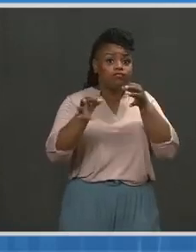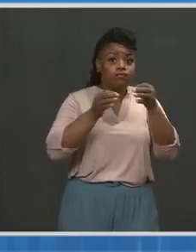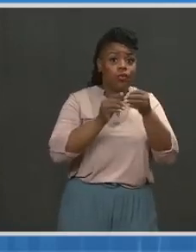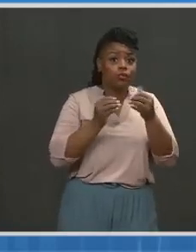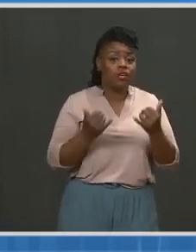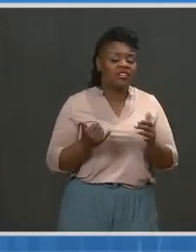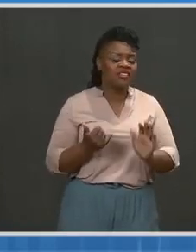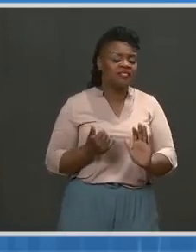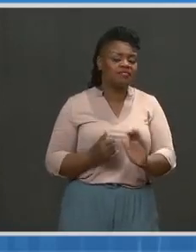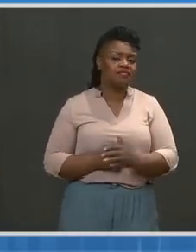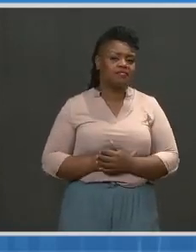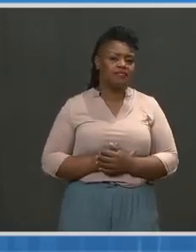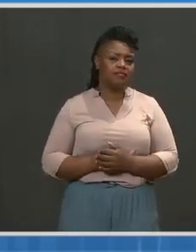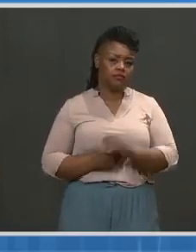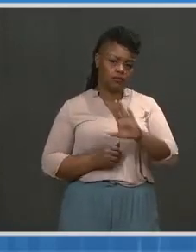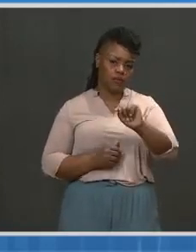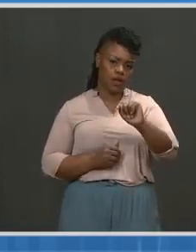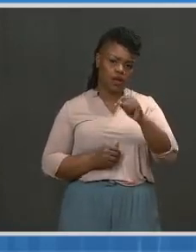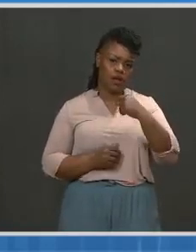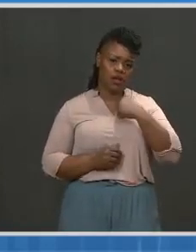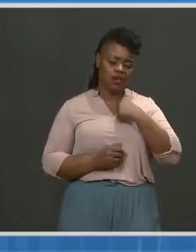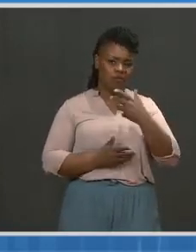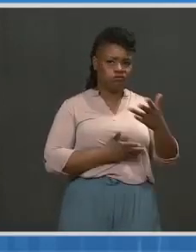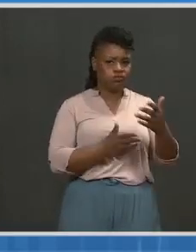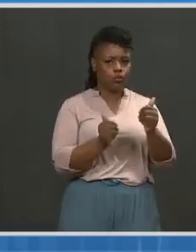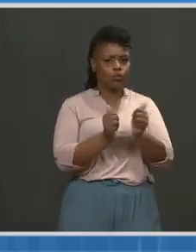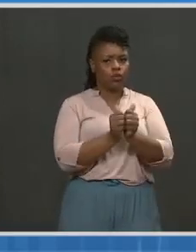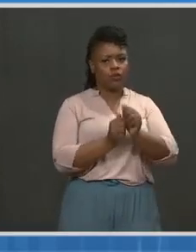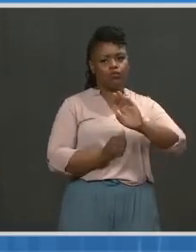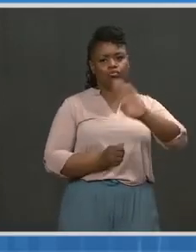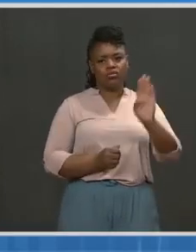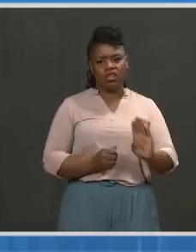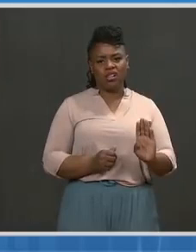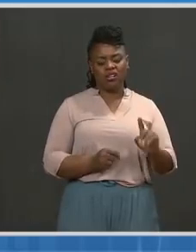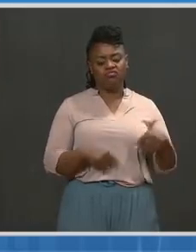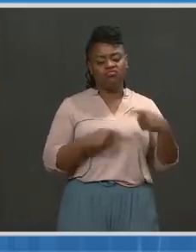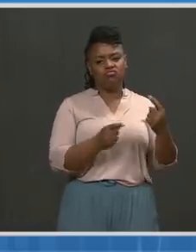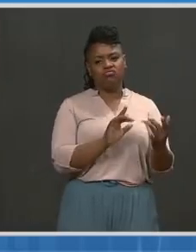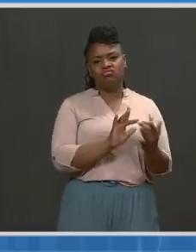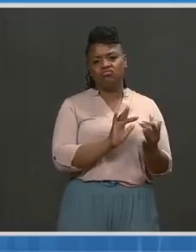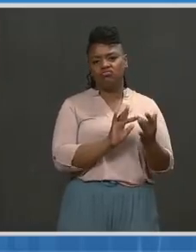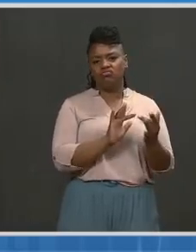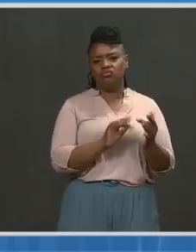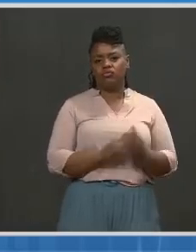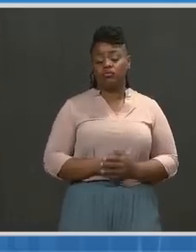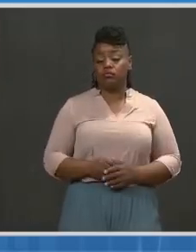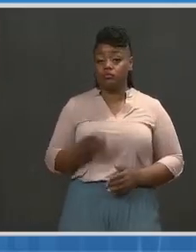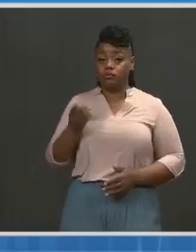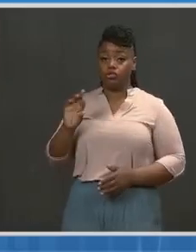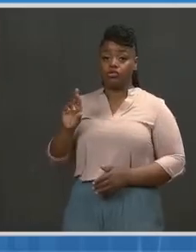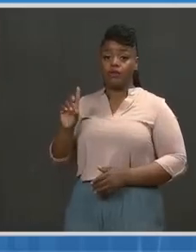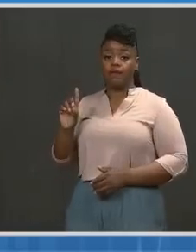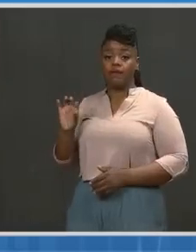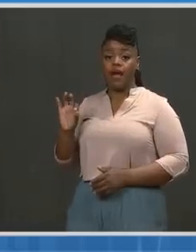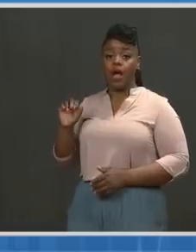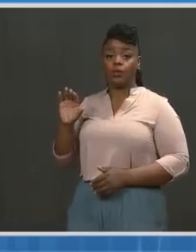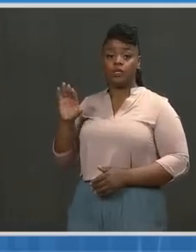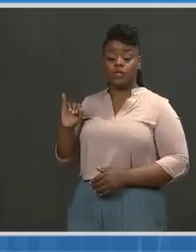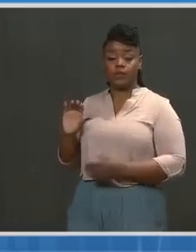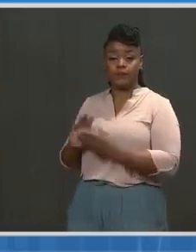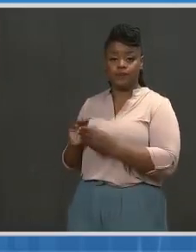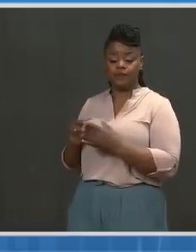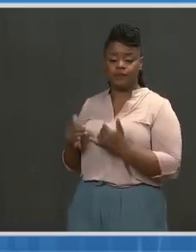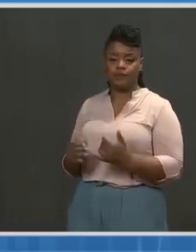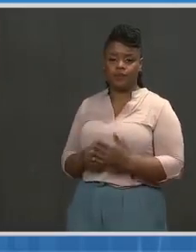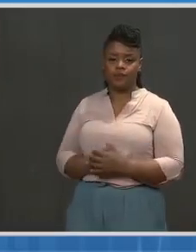than to say that we are deeply engaged. Let me turn it over to Dr. Fauci. Dr. Yeah, thank you, Andy. Yes, we will be meeting with the